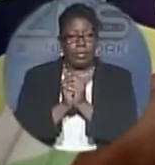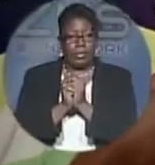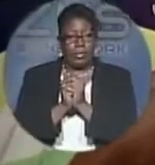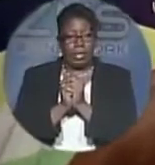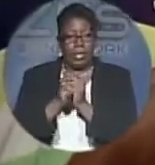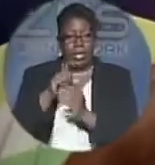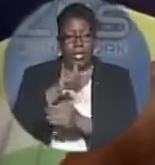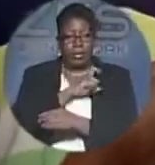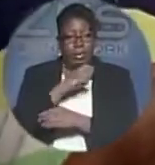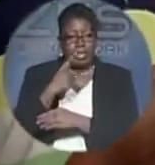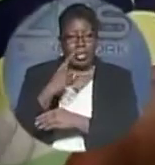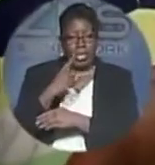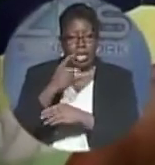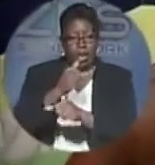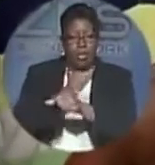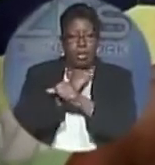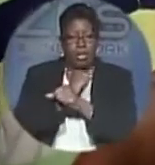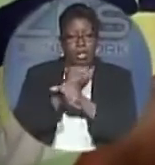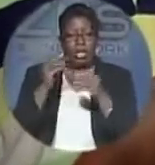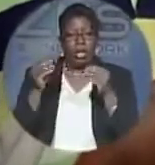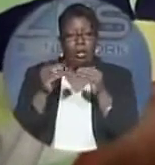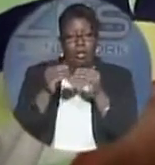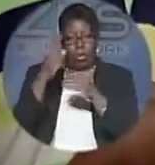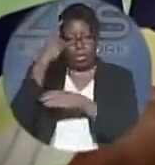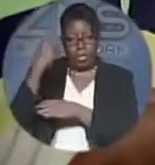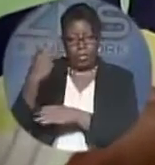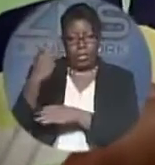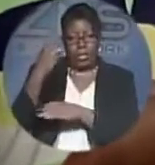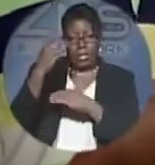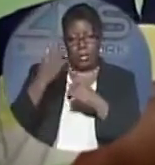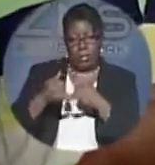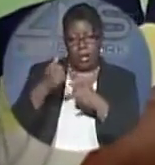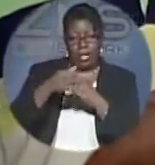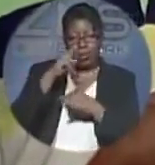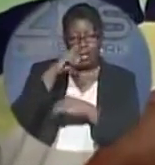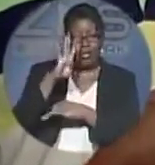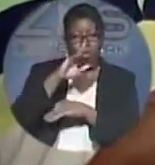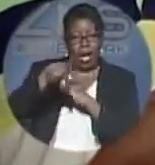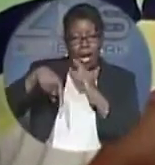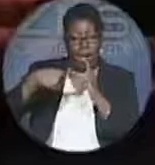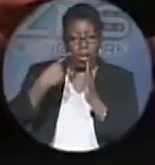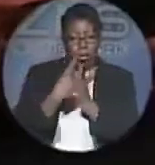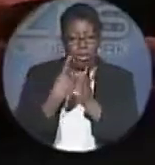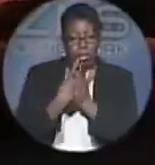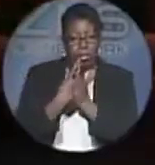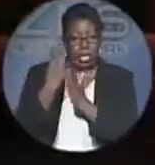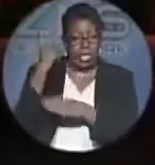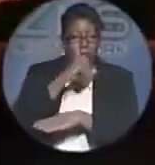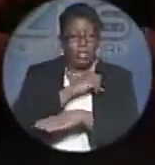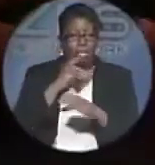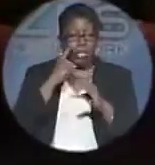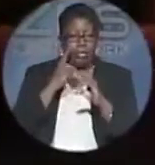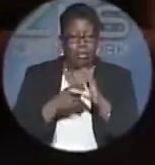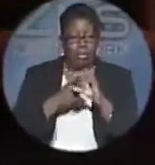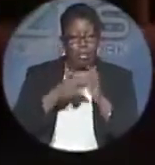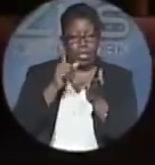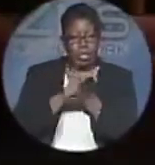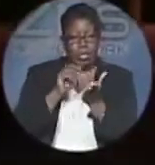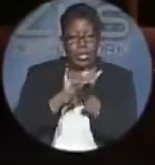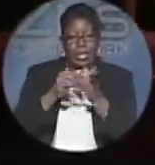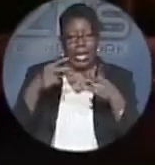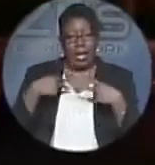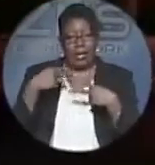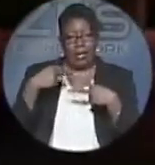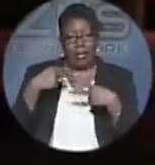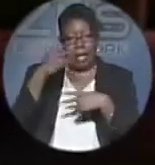murder cases as they arrested a number of suspects in the last 24 hours. Police Superintendent Stephen Dean confirming to ZNS News that they